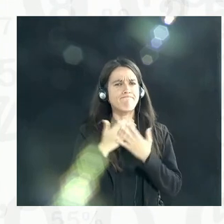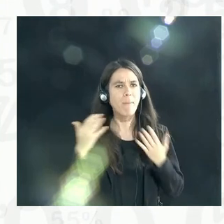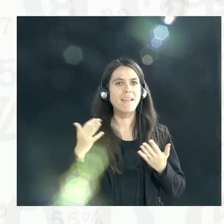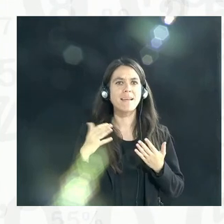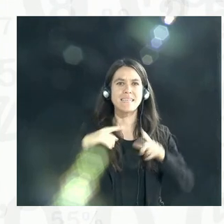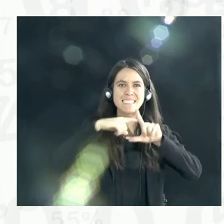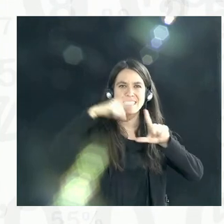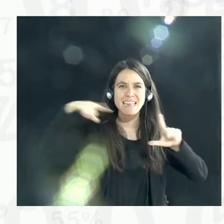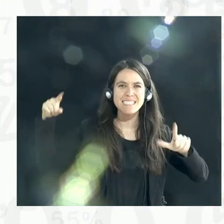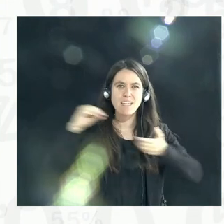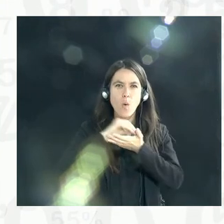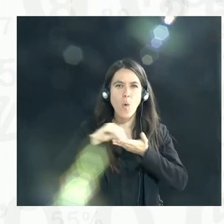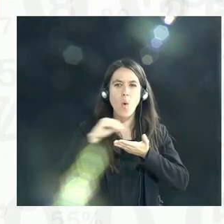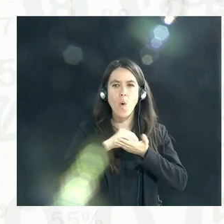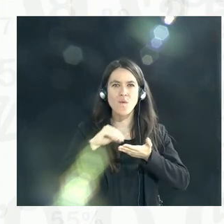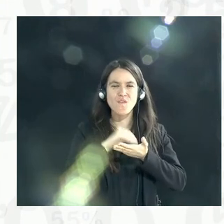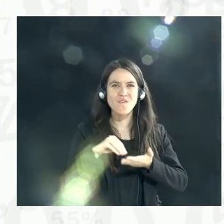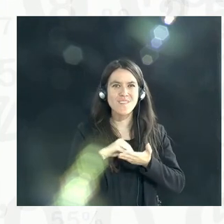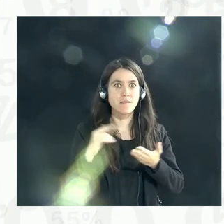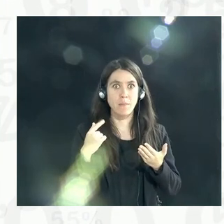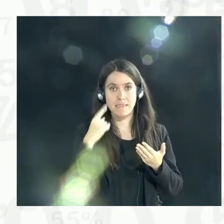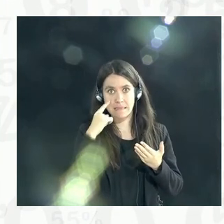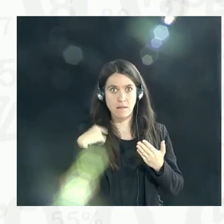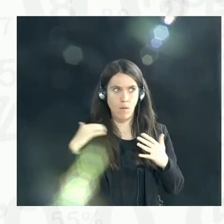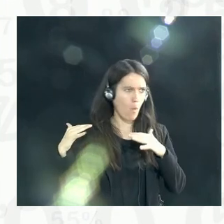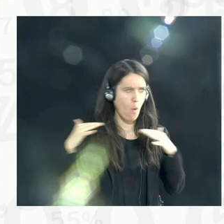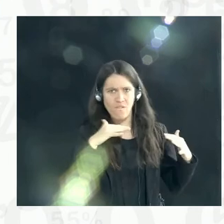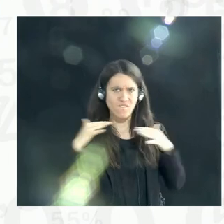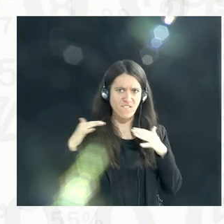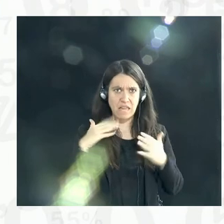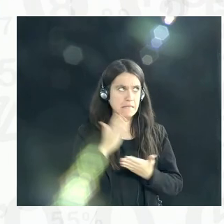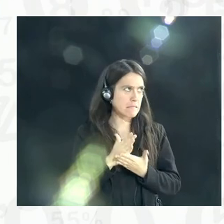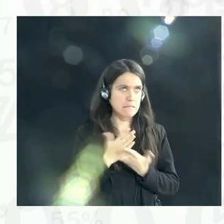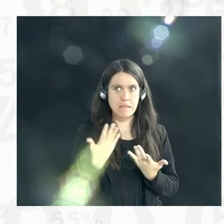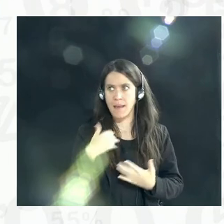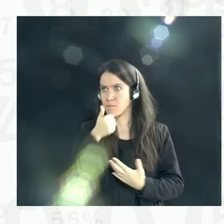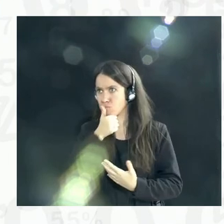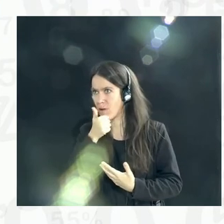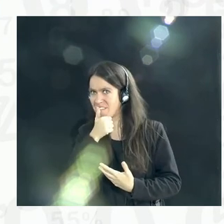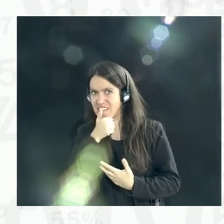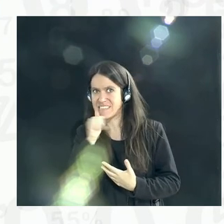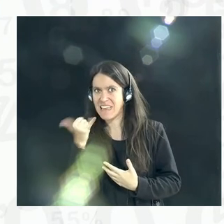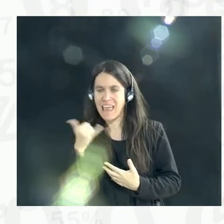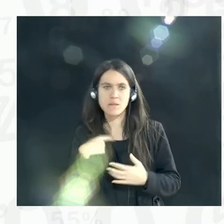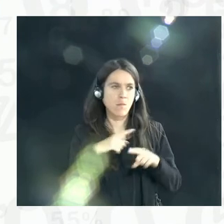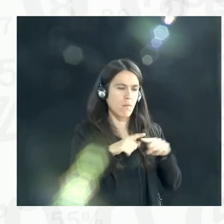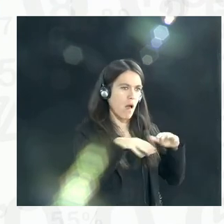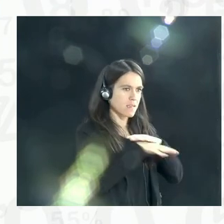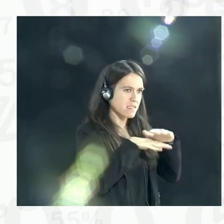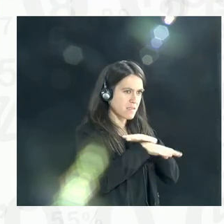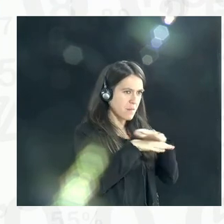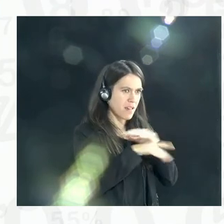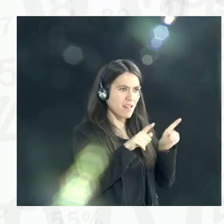the middle of this conflict between privacy and accessibility, but they also can be at the heart of